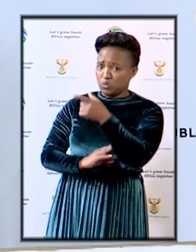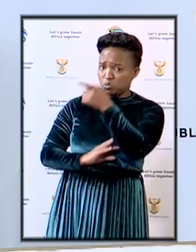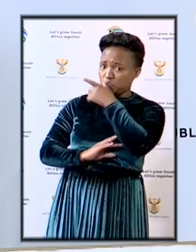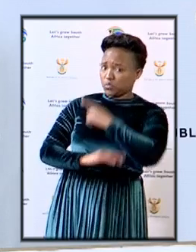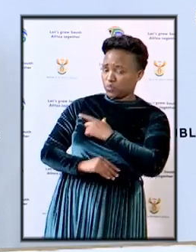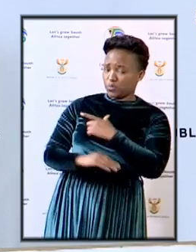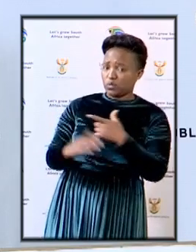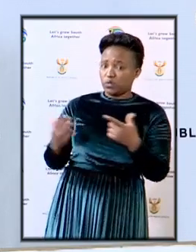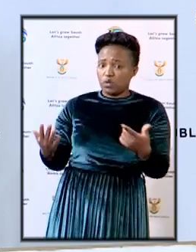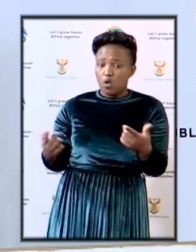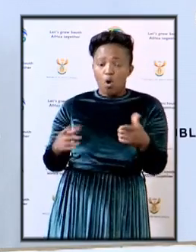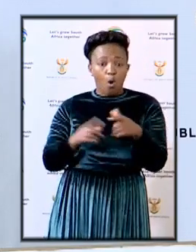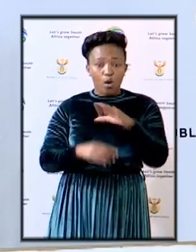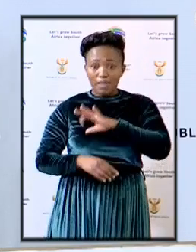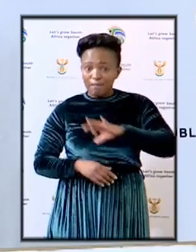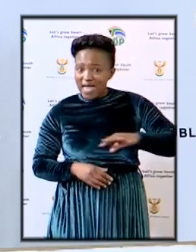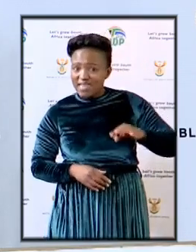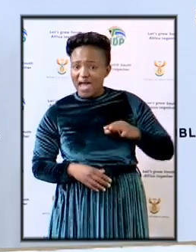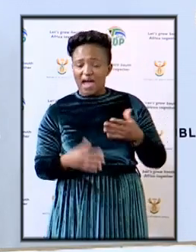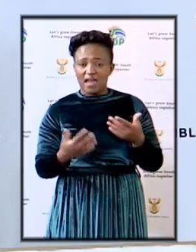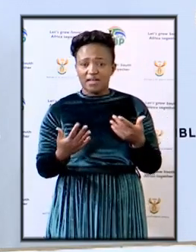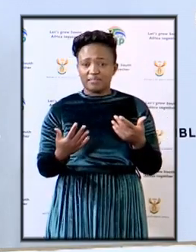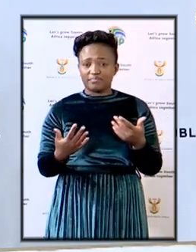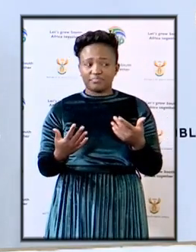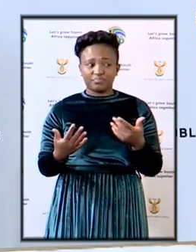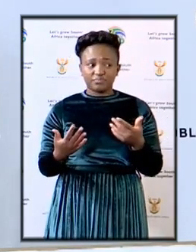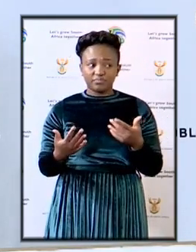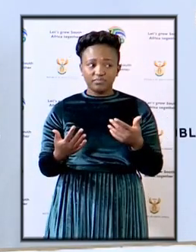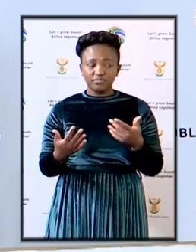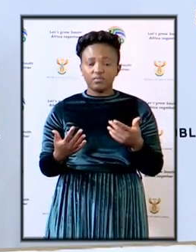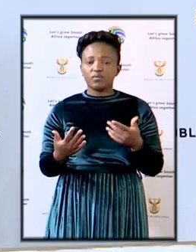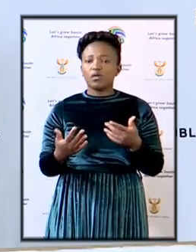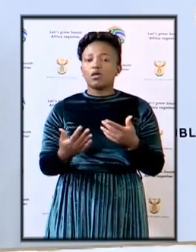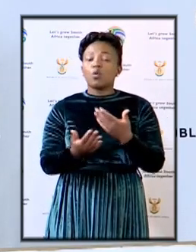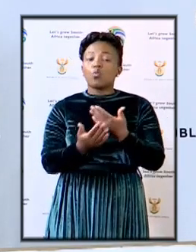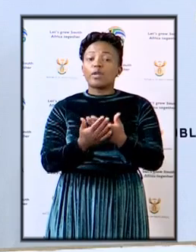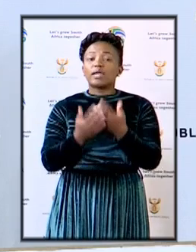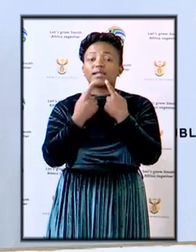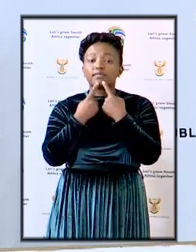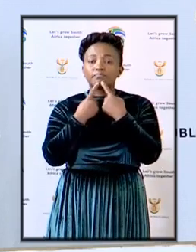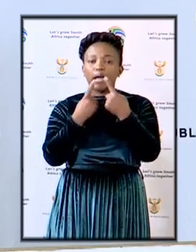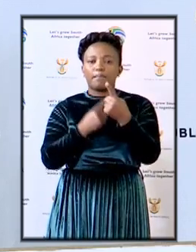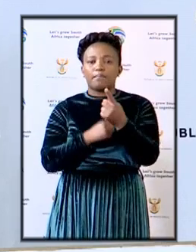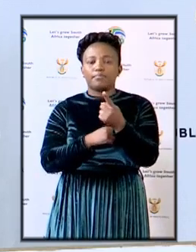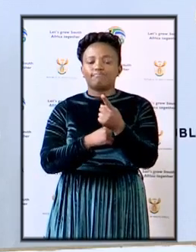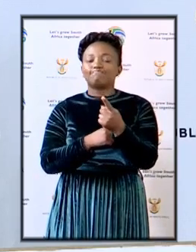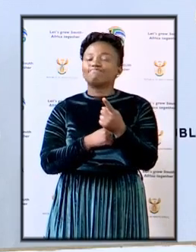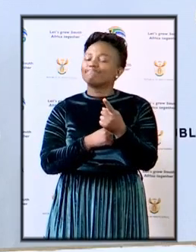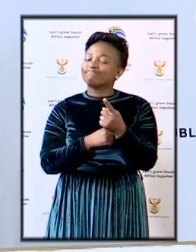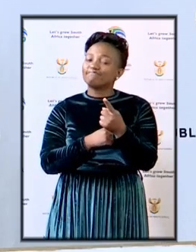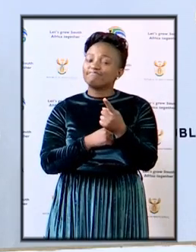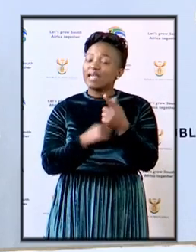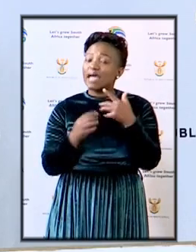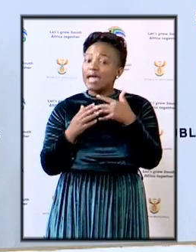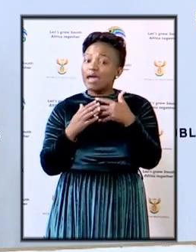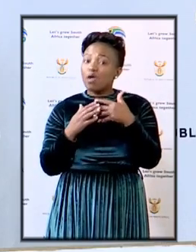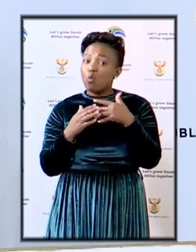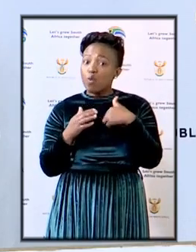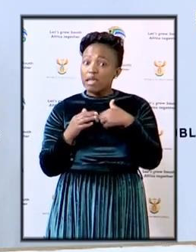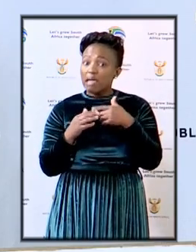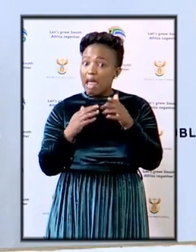mentioned it or the mayor we can just generally say that no stone